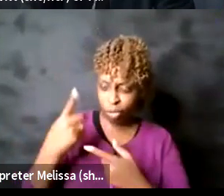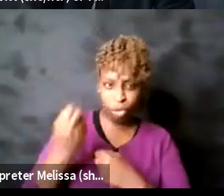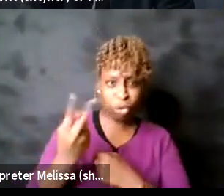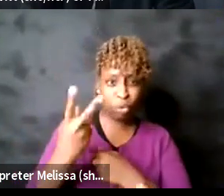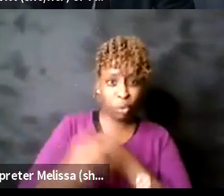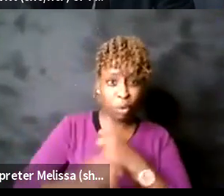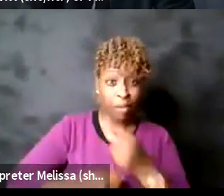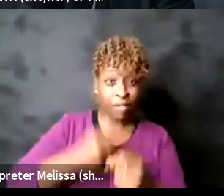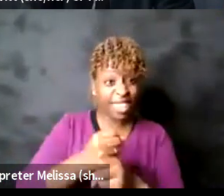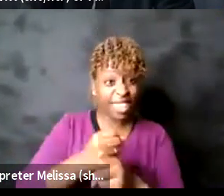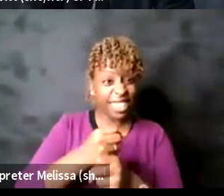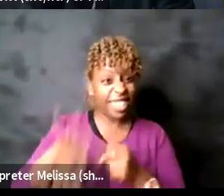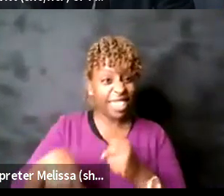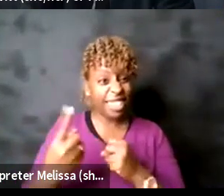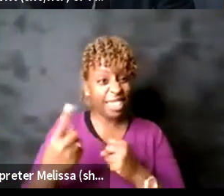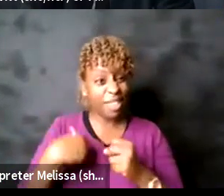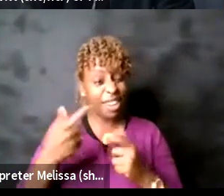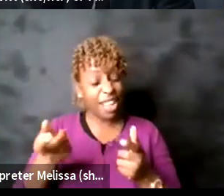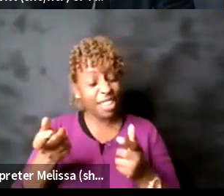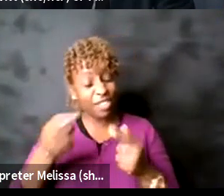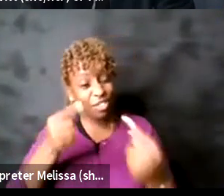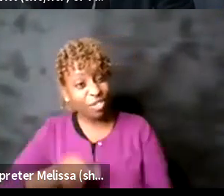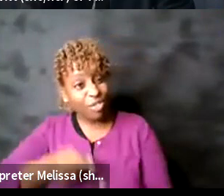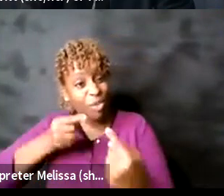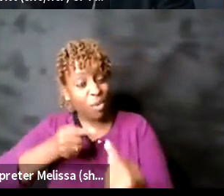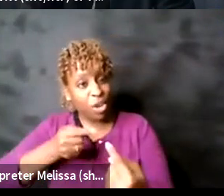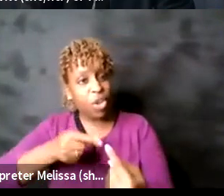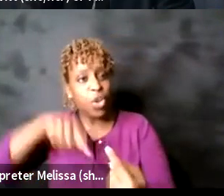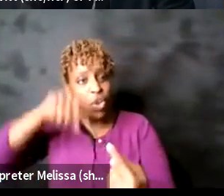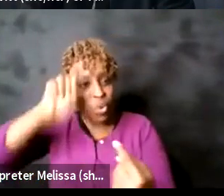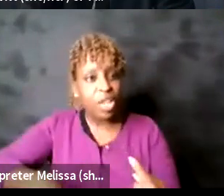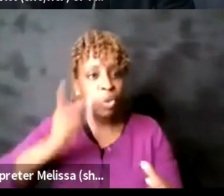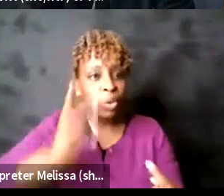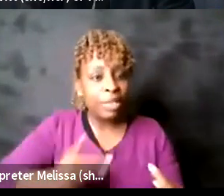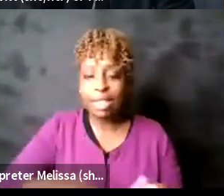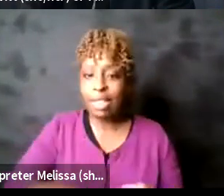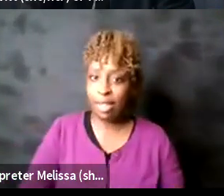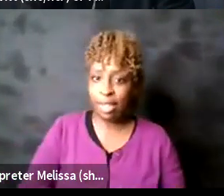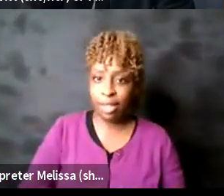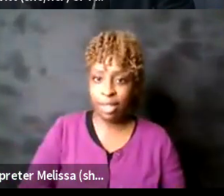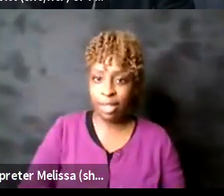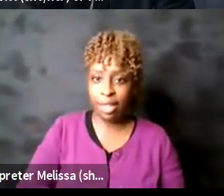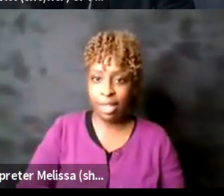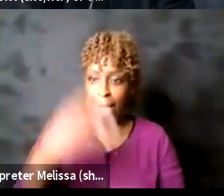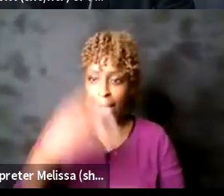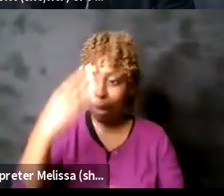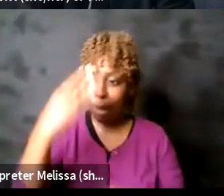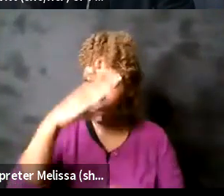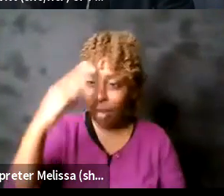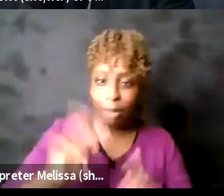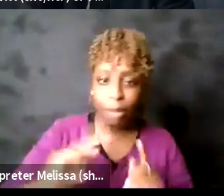see that people are like you have to see representation you have to see people like yourselves in the front of house